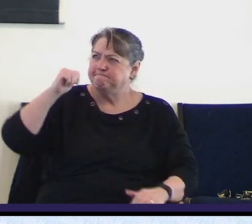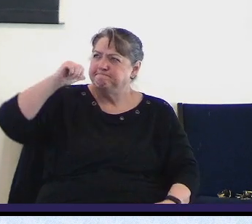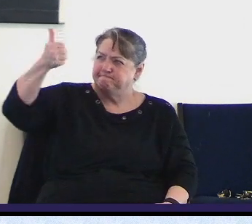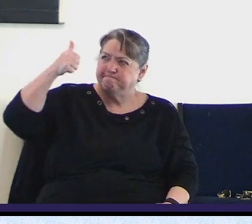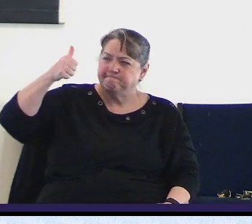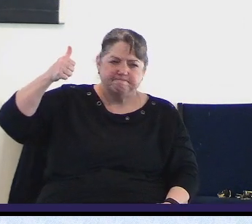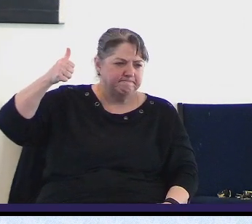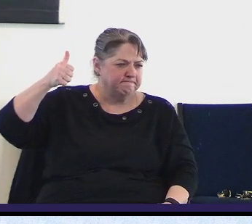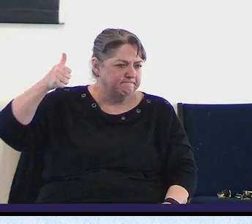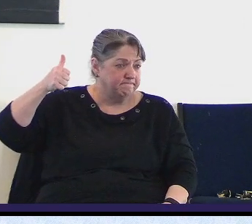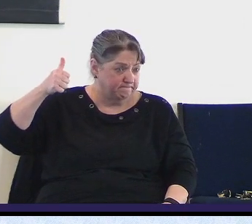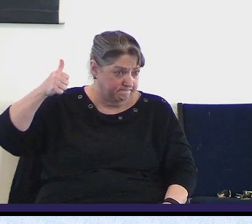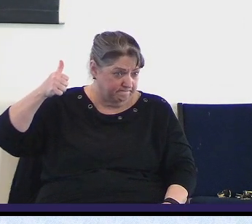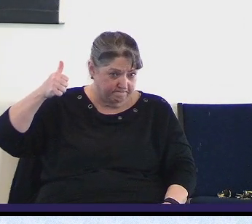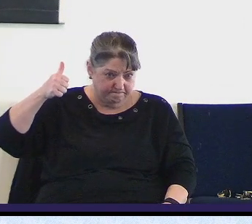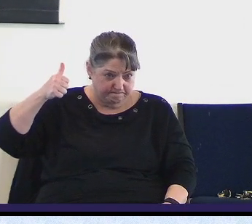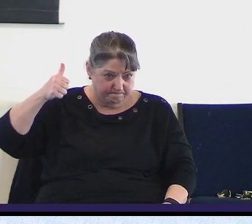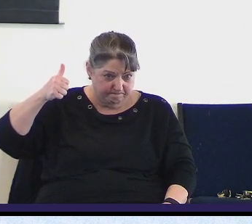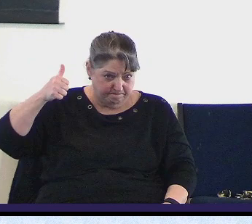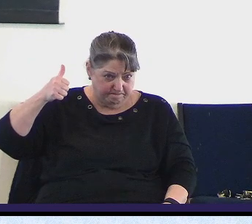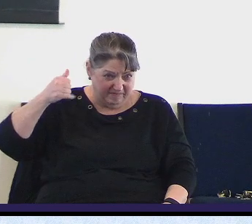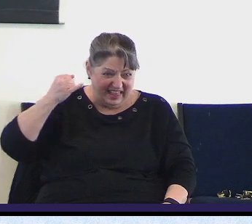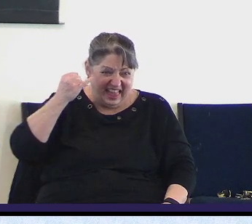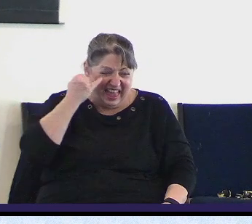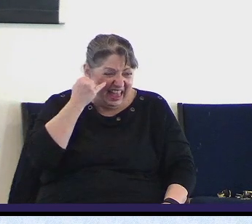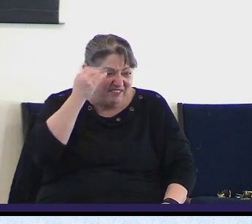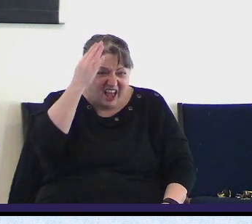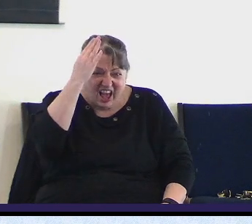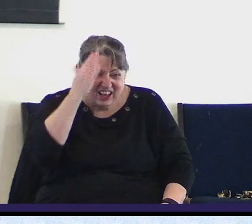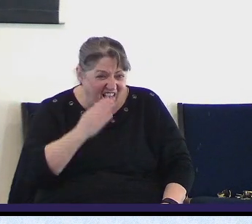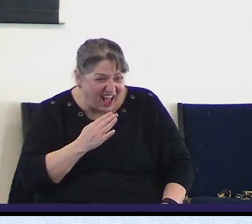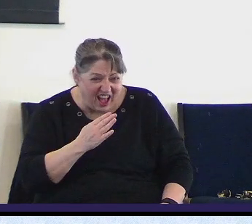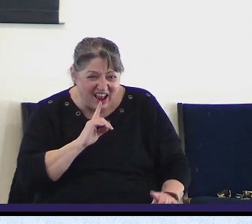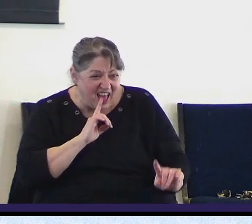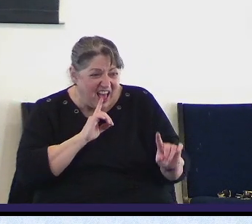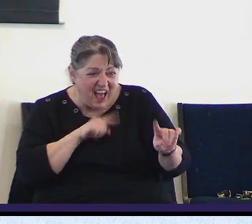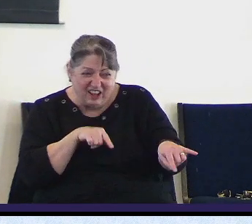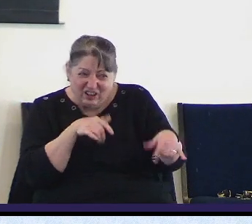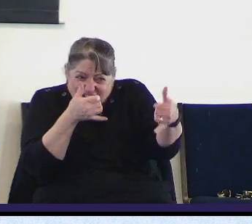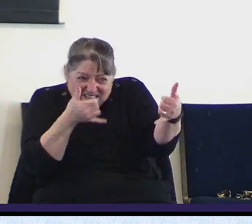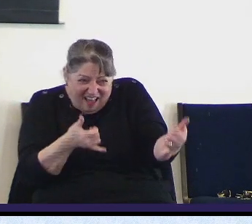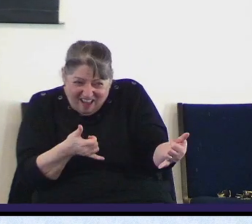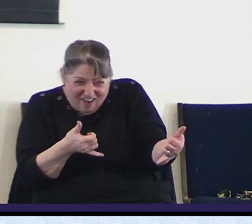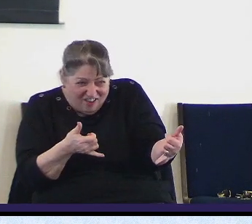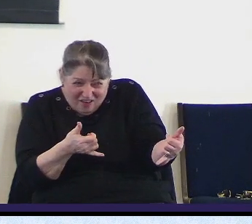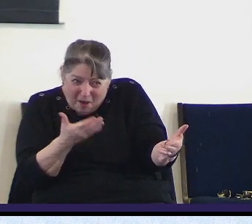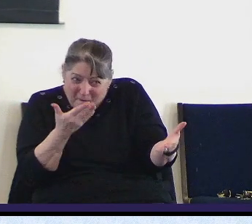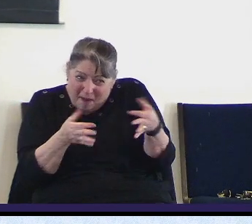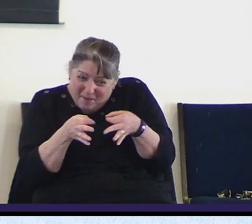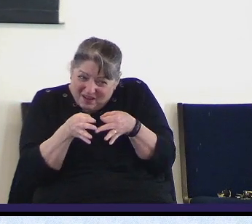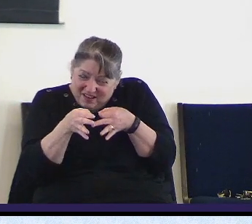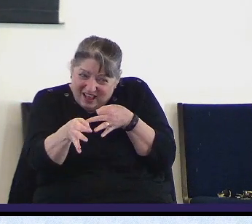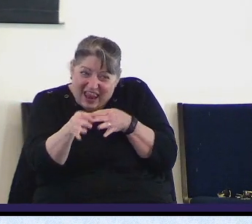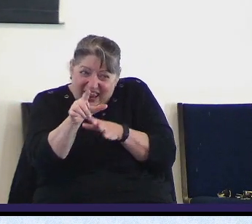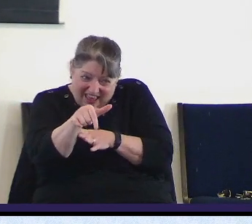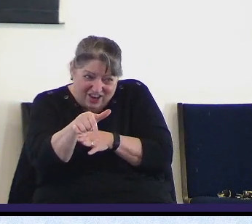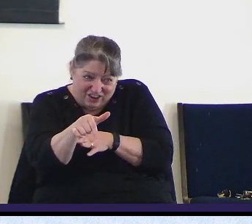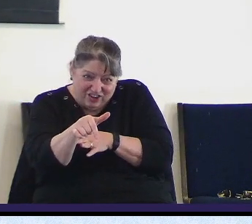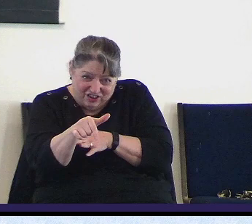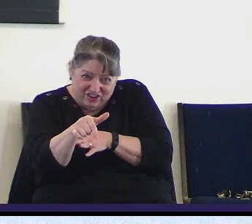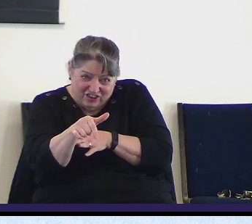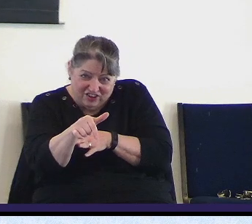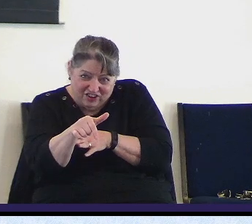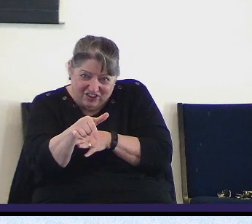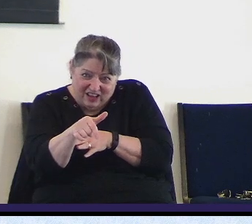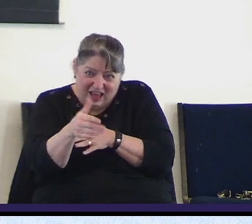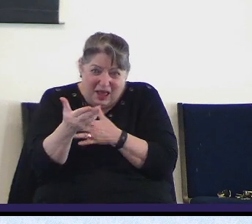if God is not doing it now it doesn't mean he's not going to do it later and there might be a time in your life